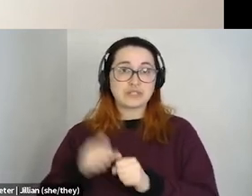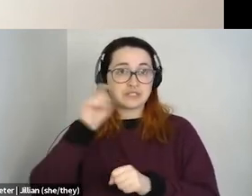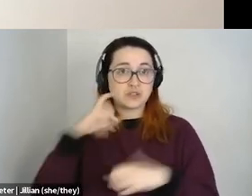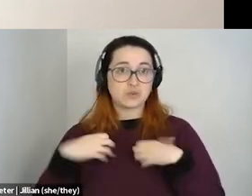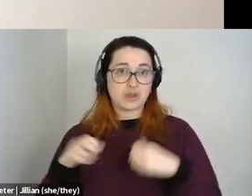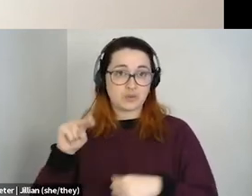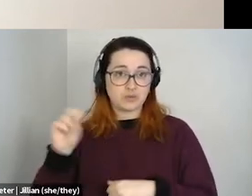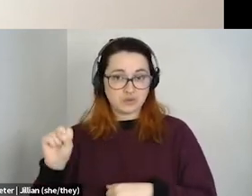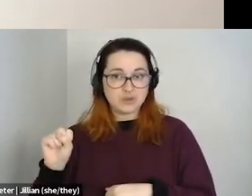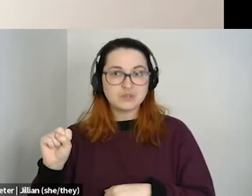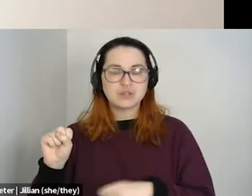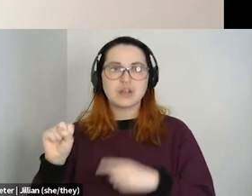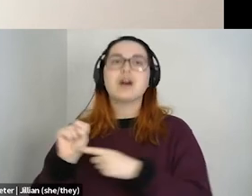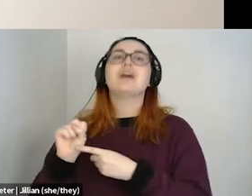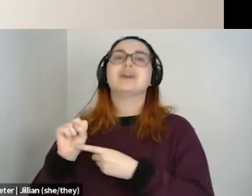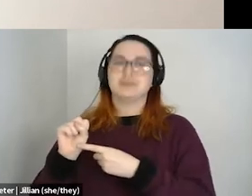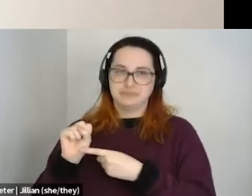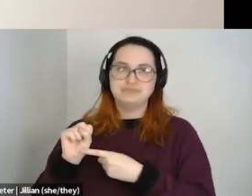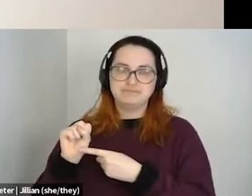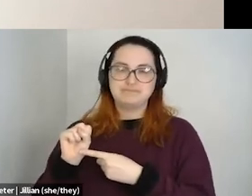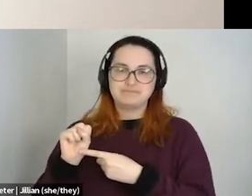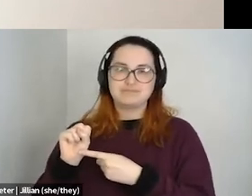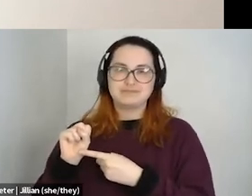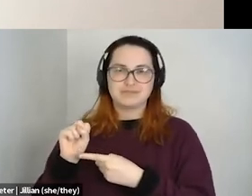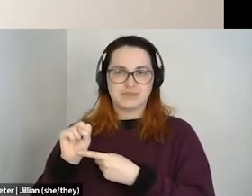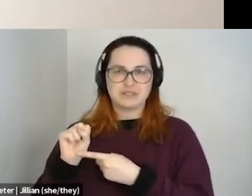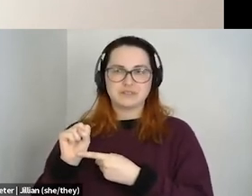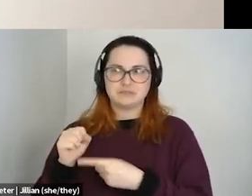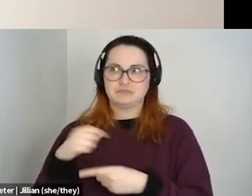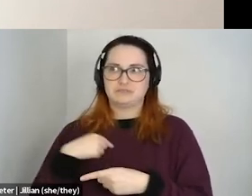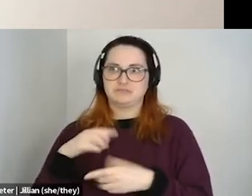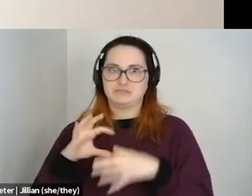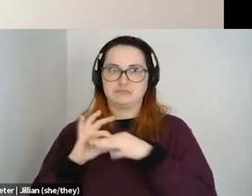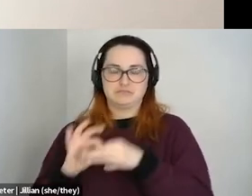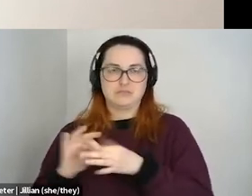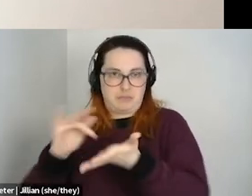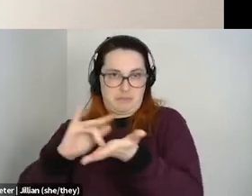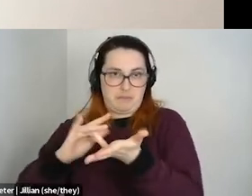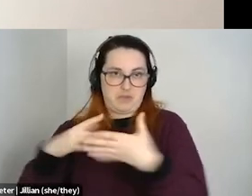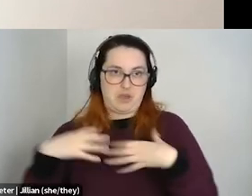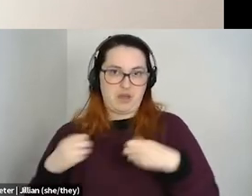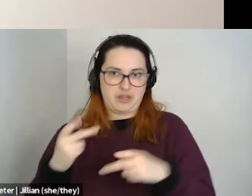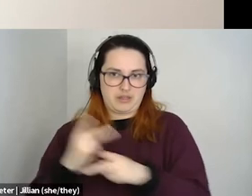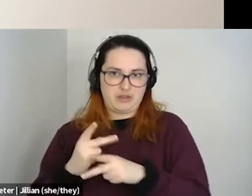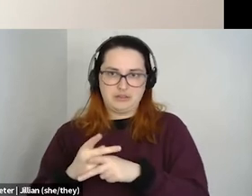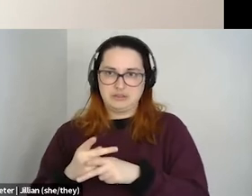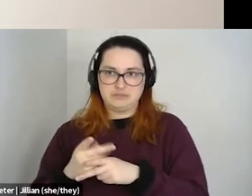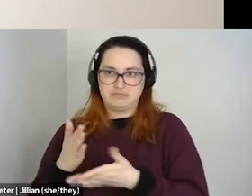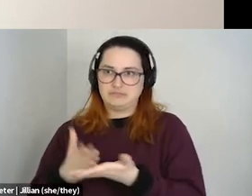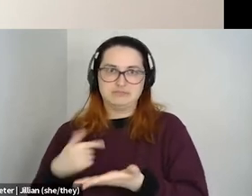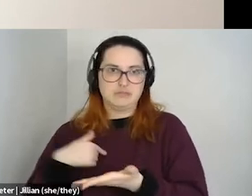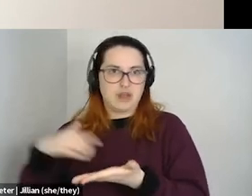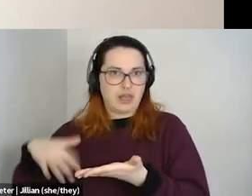to kind of get deep into kind of medical healthcare and these pieces that I wasn't as familiar with, um,